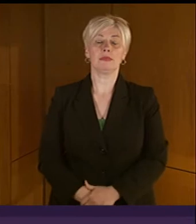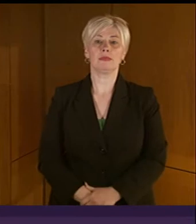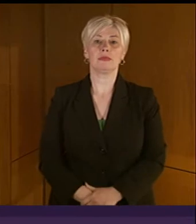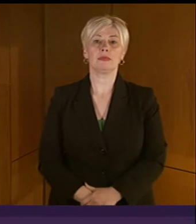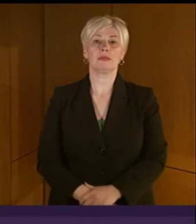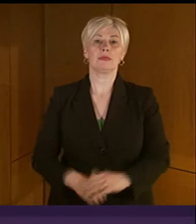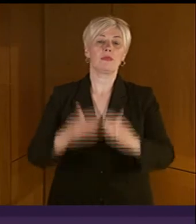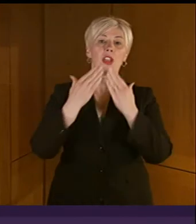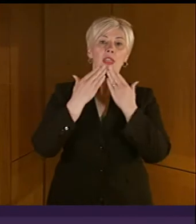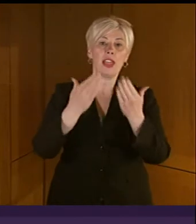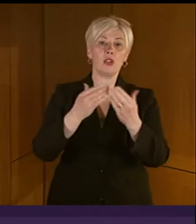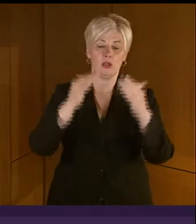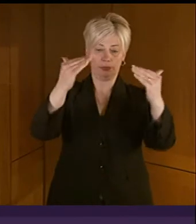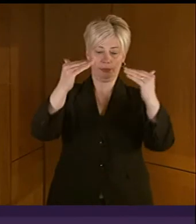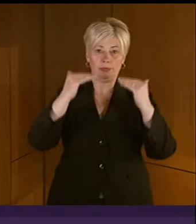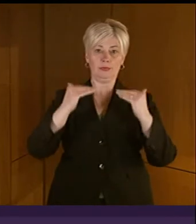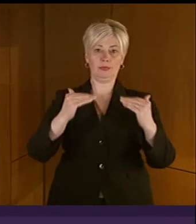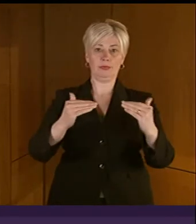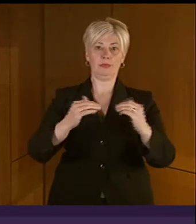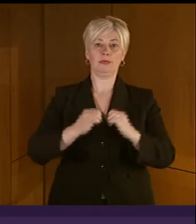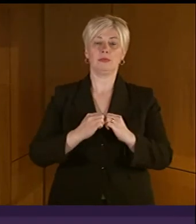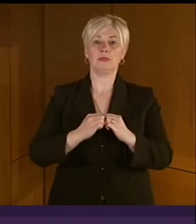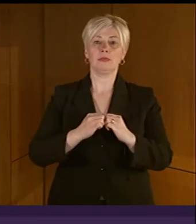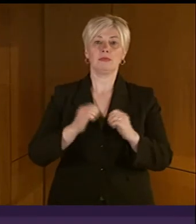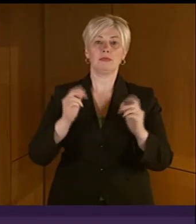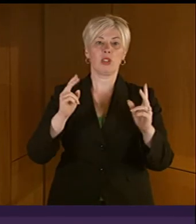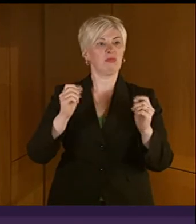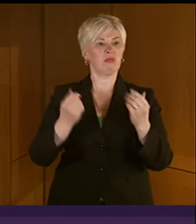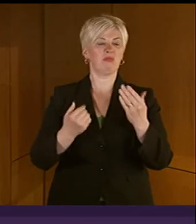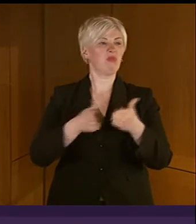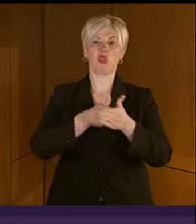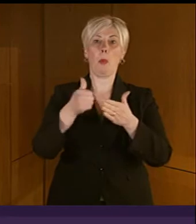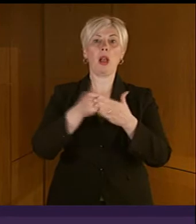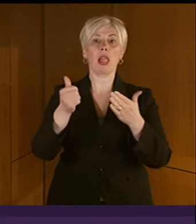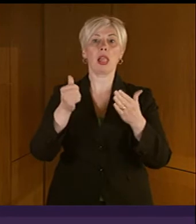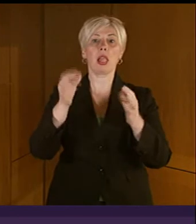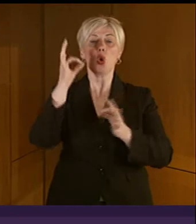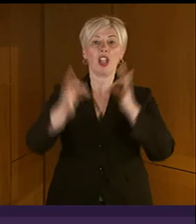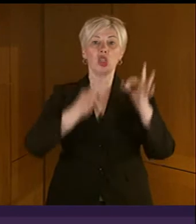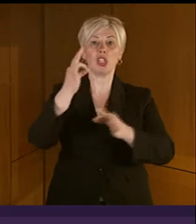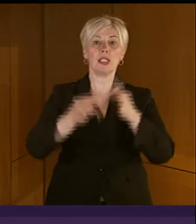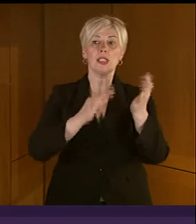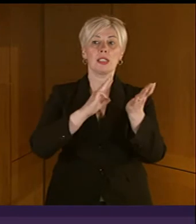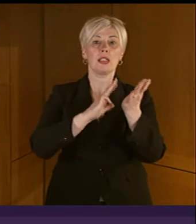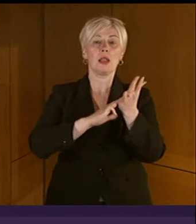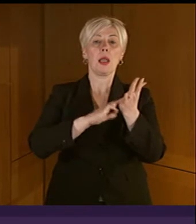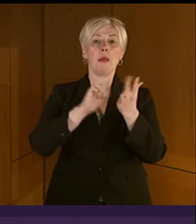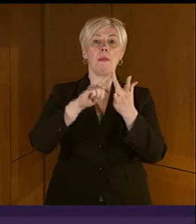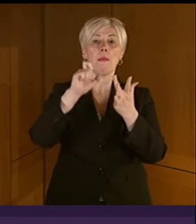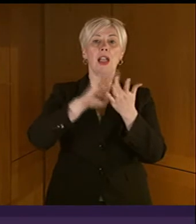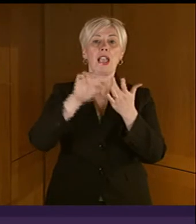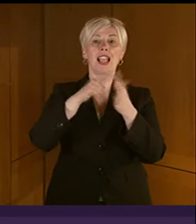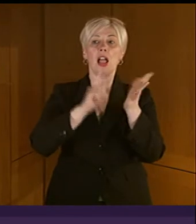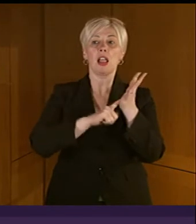Thank you. We now move to the next item of business, which is topical questions. Question 1, Michael Russell. Thank you, Presiding Officer. Can I ask the Scottish